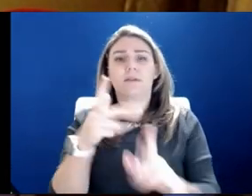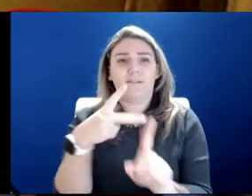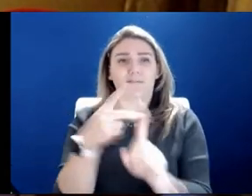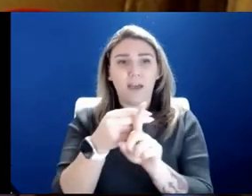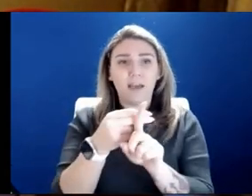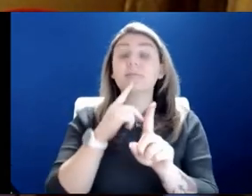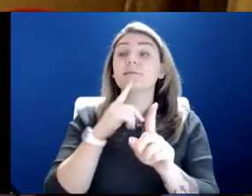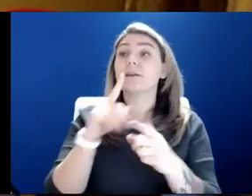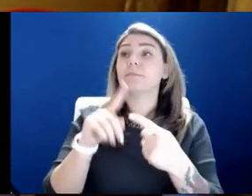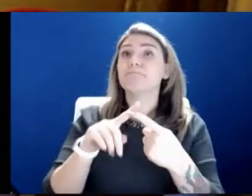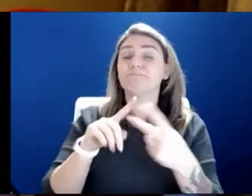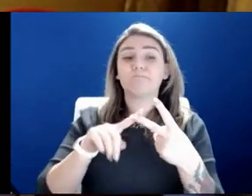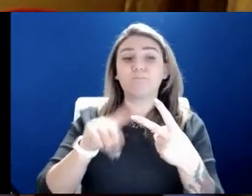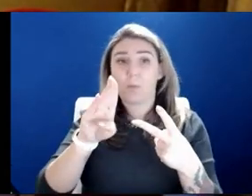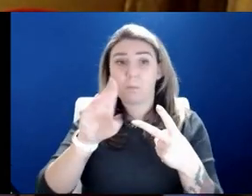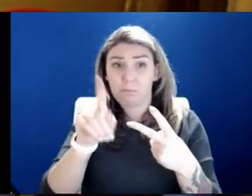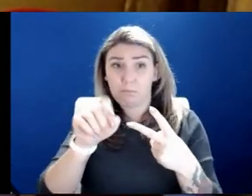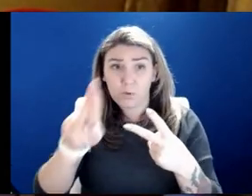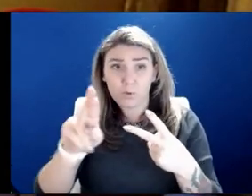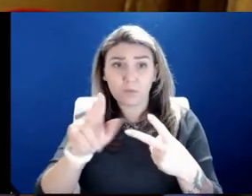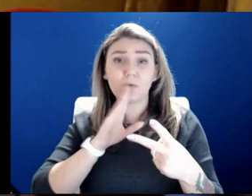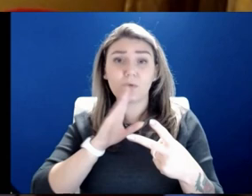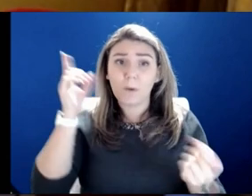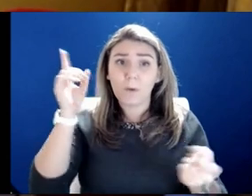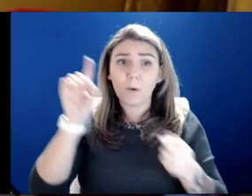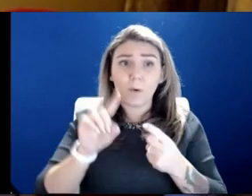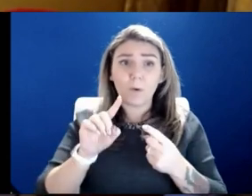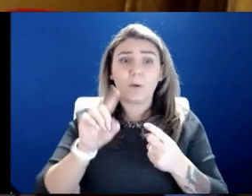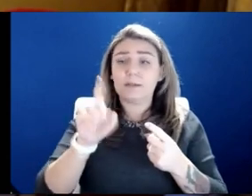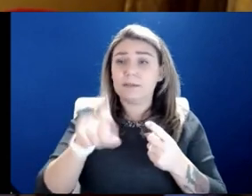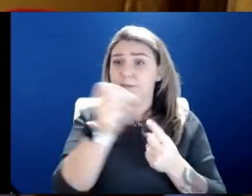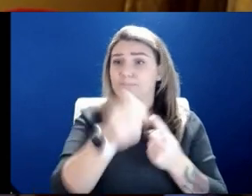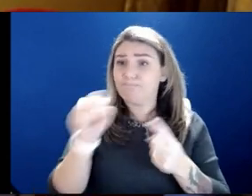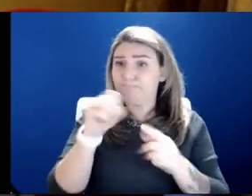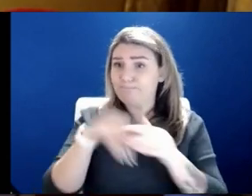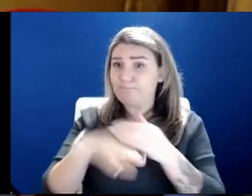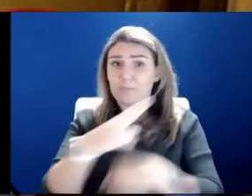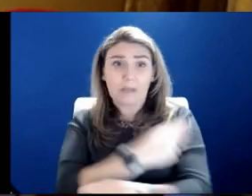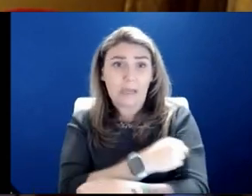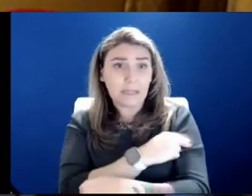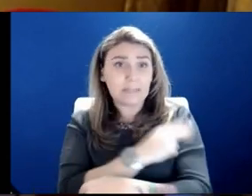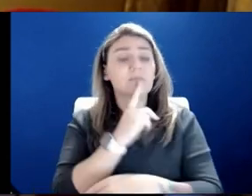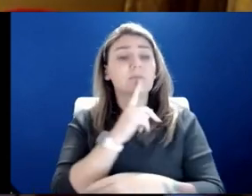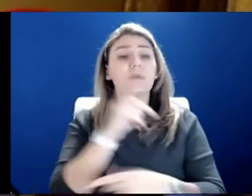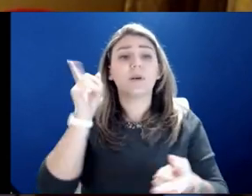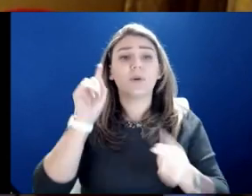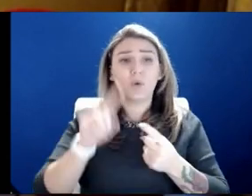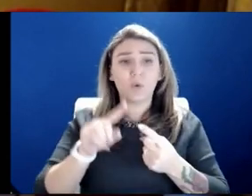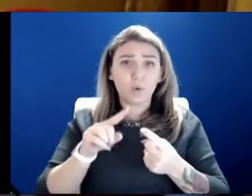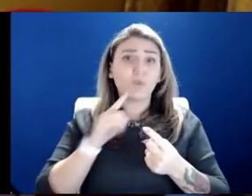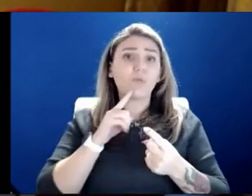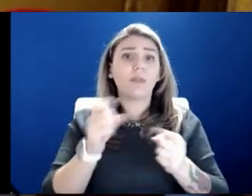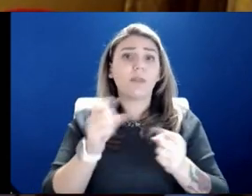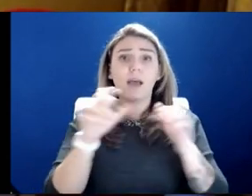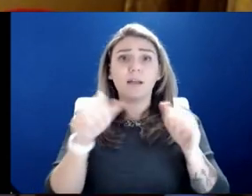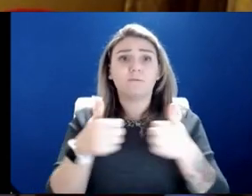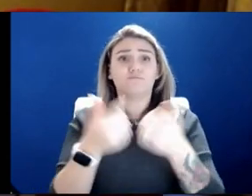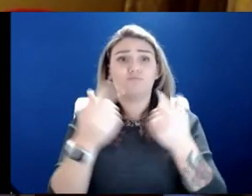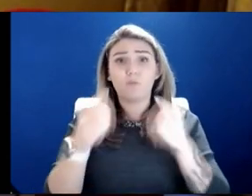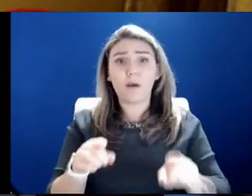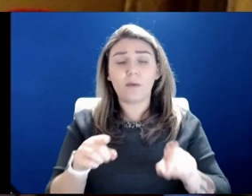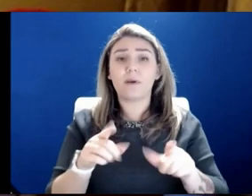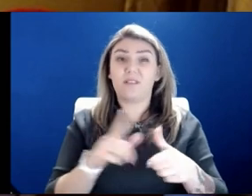greatly reduces your likelihood of needing to be hospitalized. It reduces a lot of the challenges that you'll have and ultimately